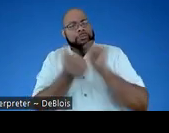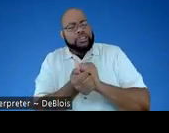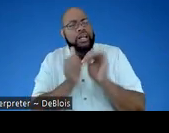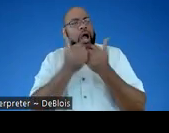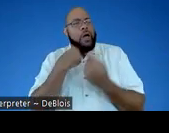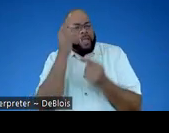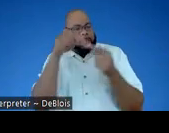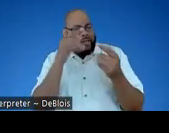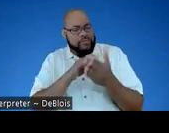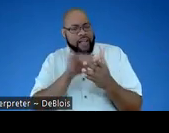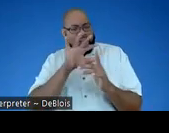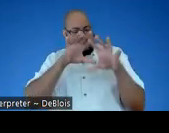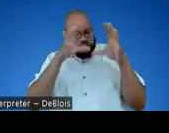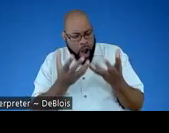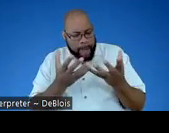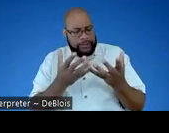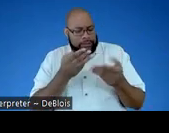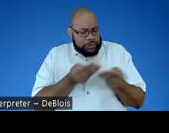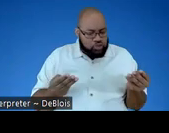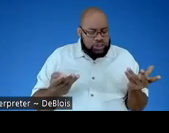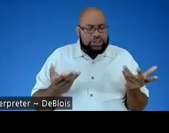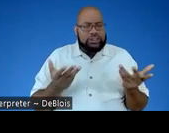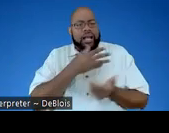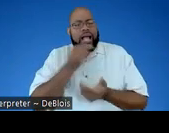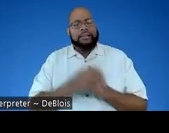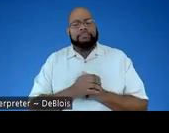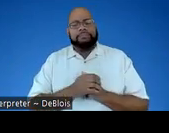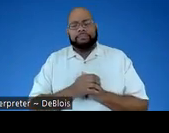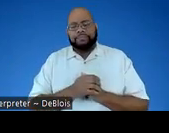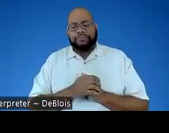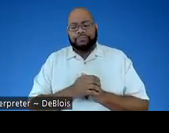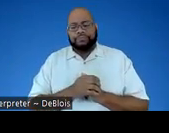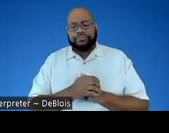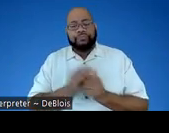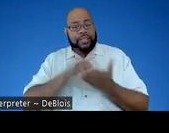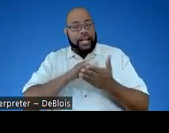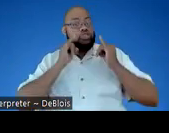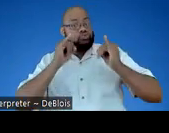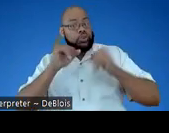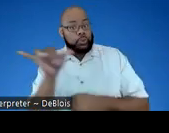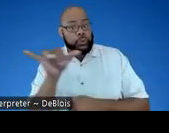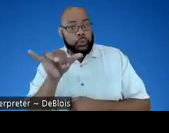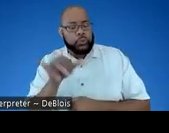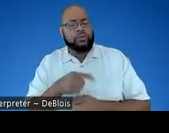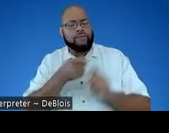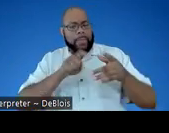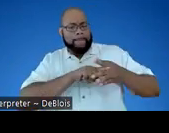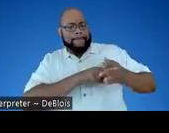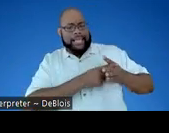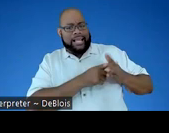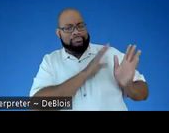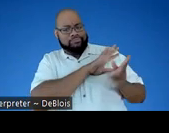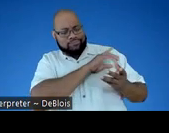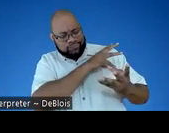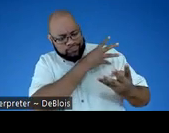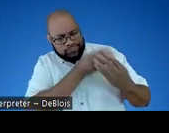How do I think about environments, materials, and, um, in that instruction from the beginning so that